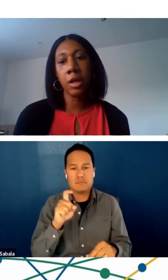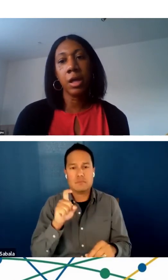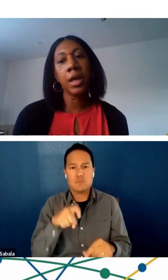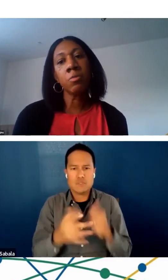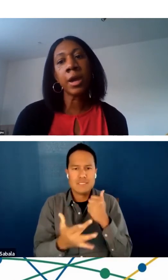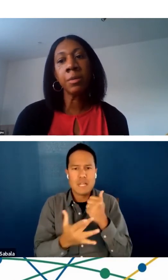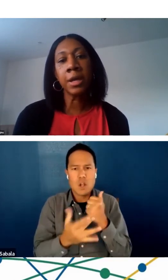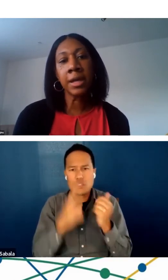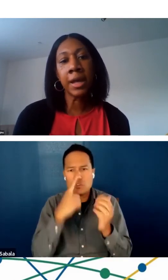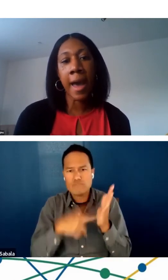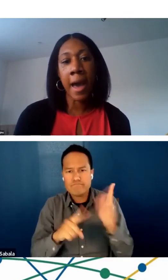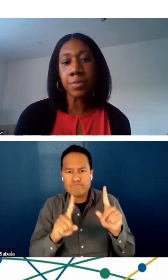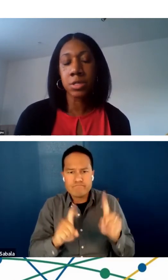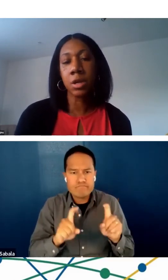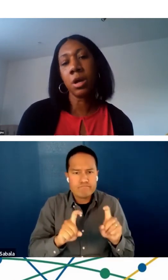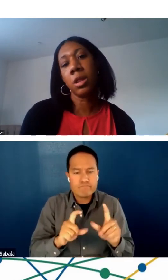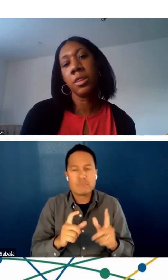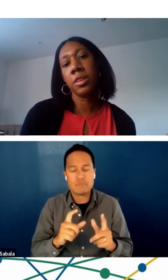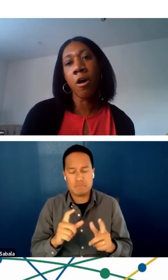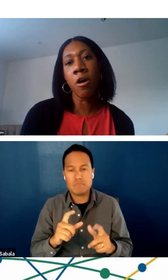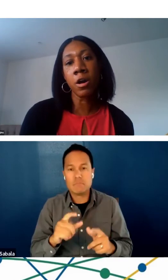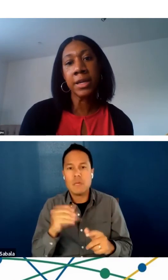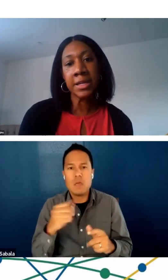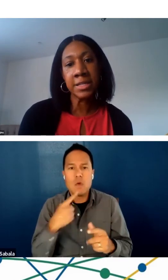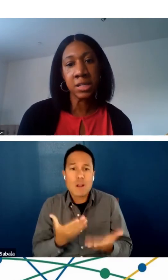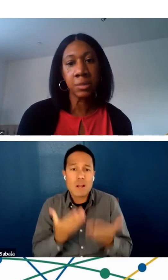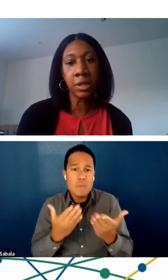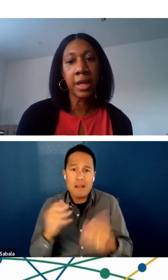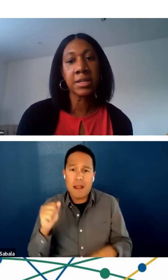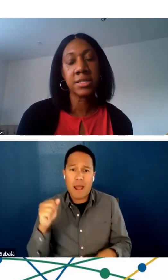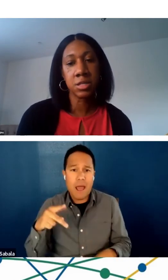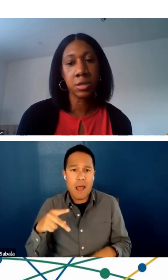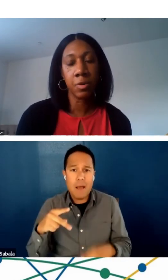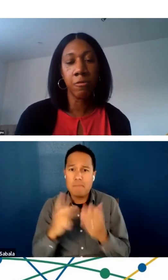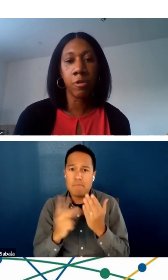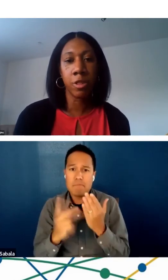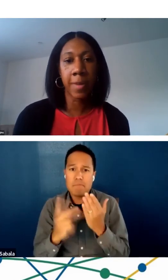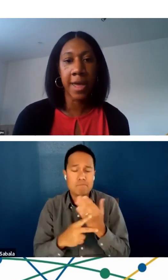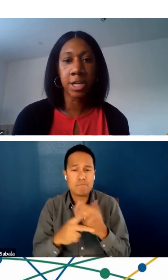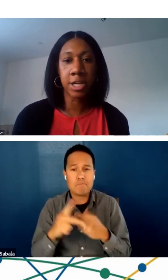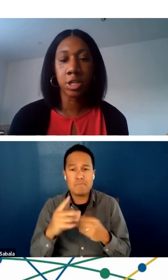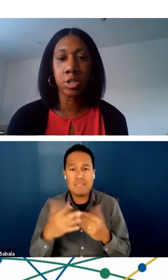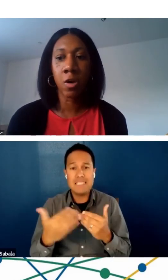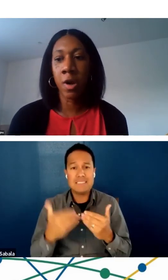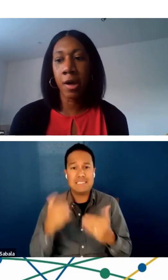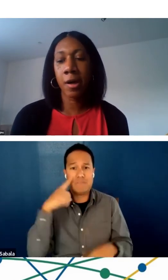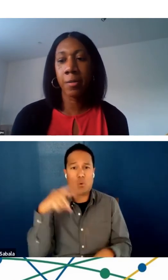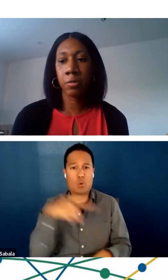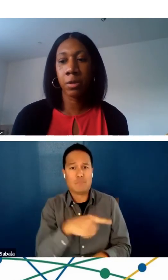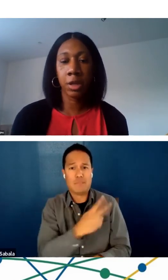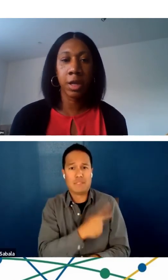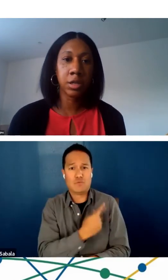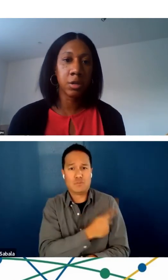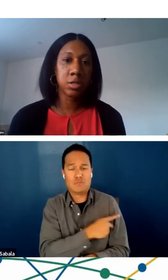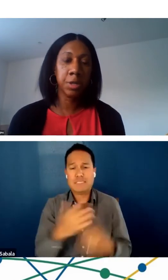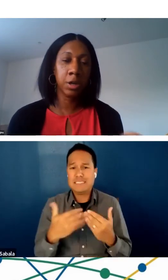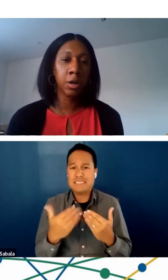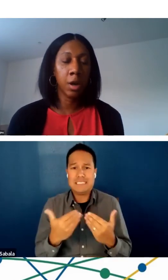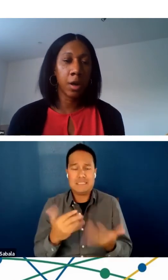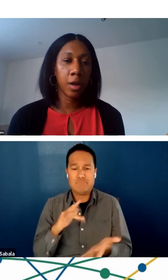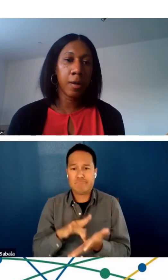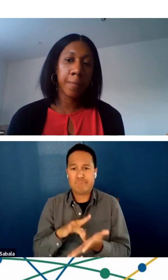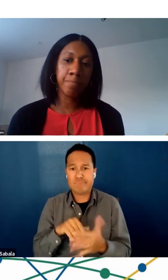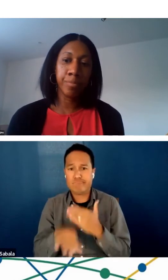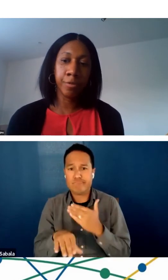check. And recommending apps that are easily accessible for the patient. so I really liked how